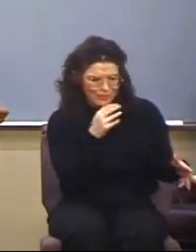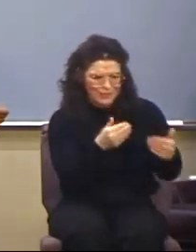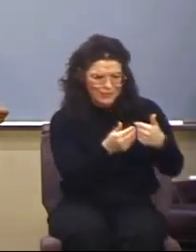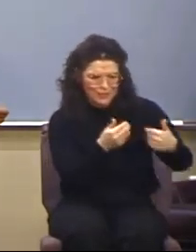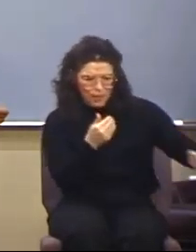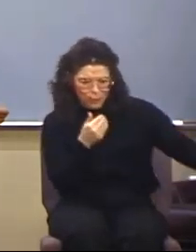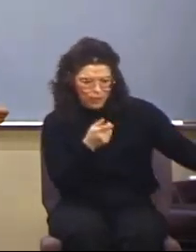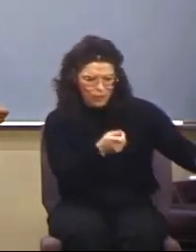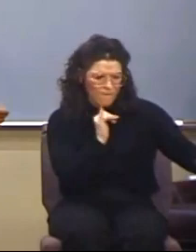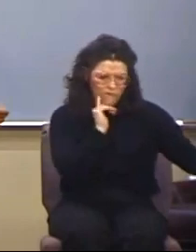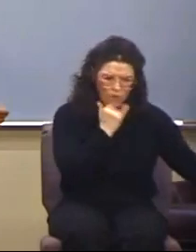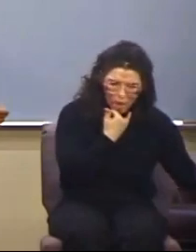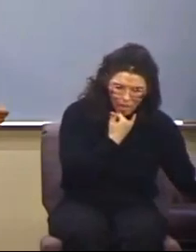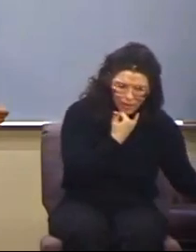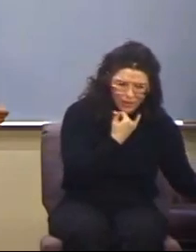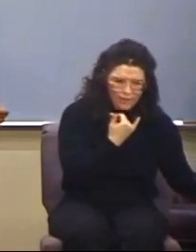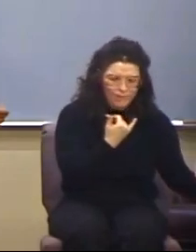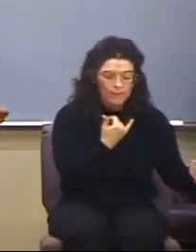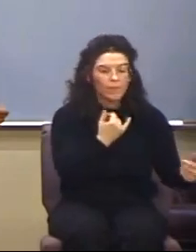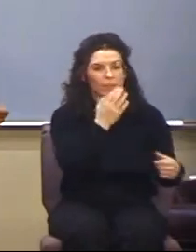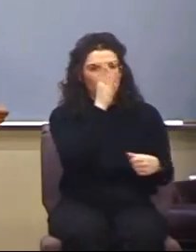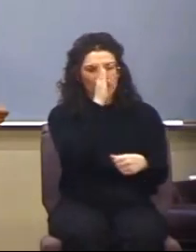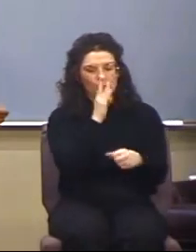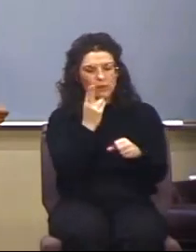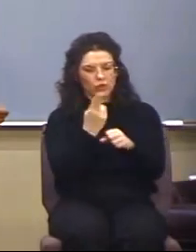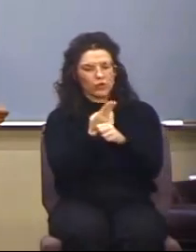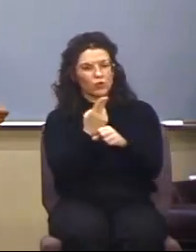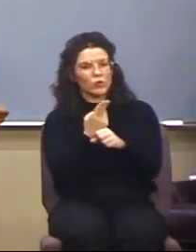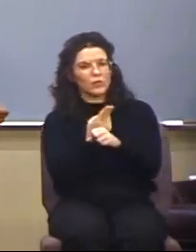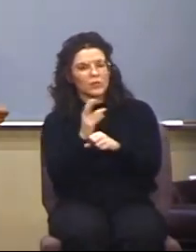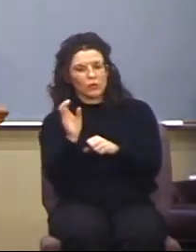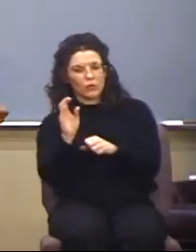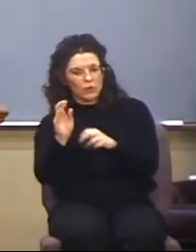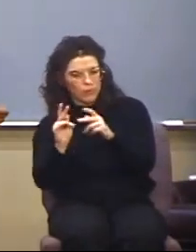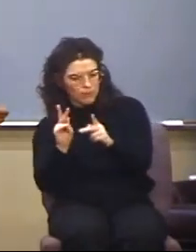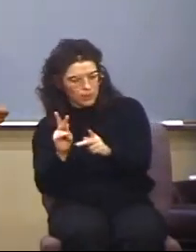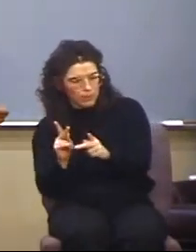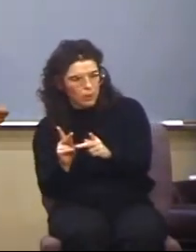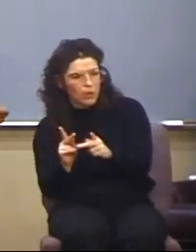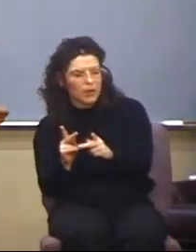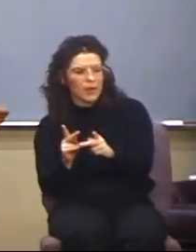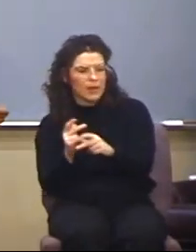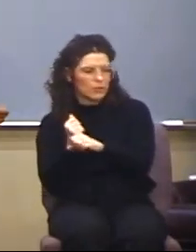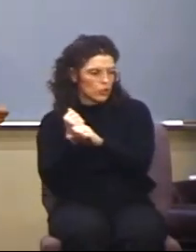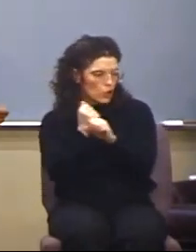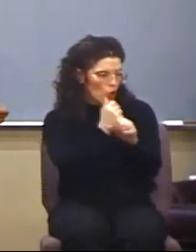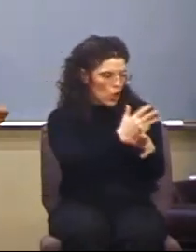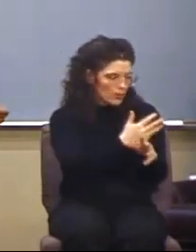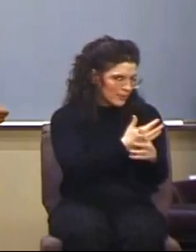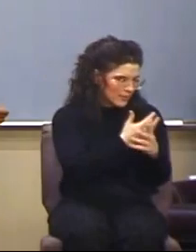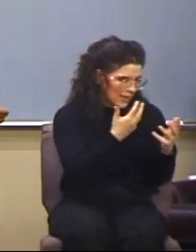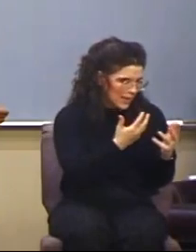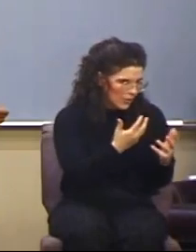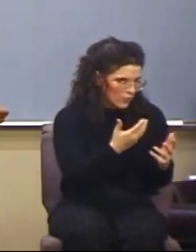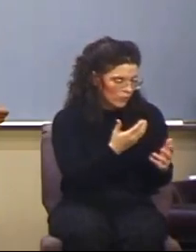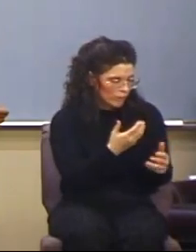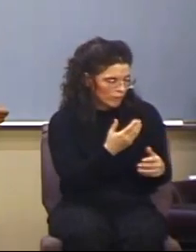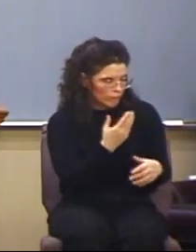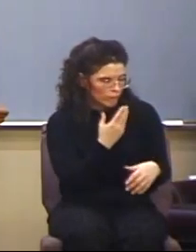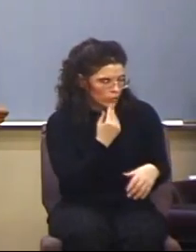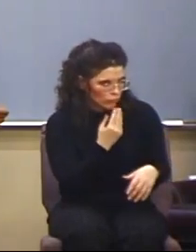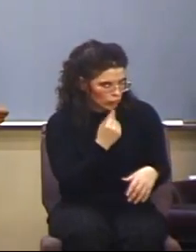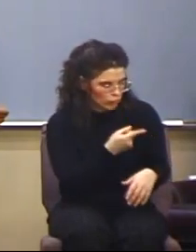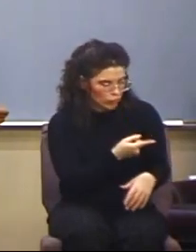God is now using the, in this case, the Corinthians, as a means of provocation, demonstrating